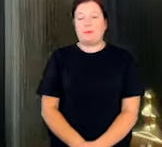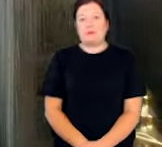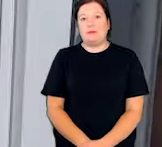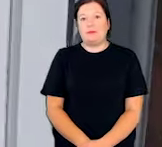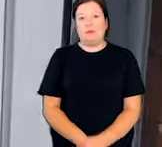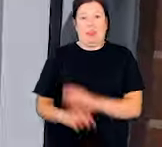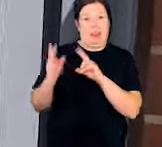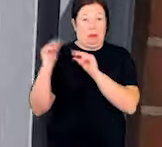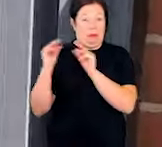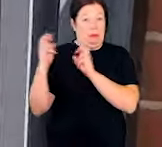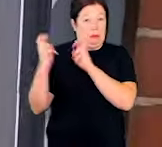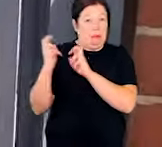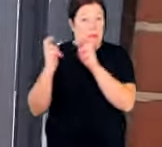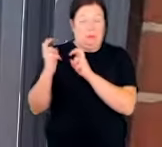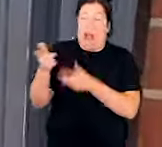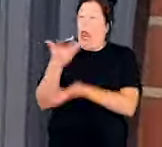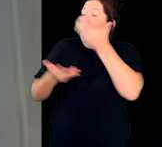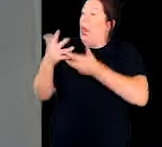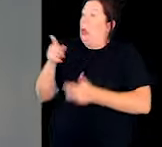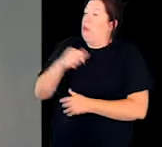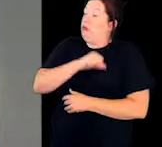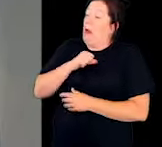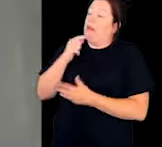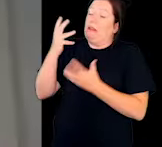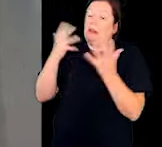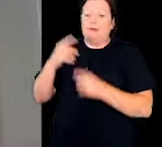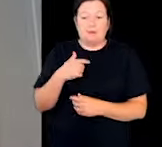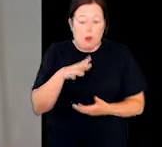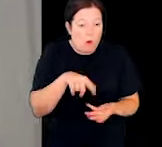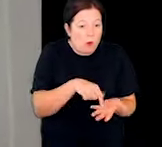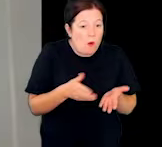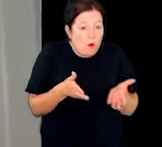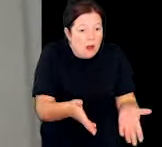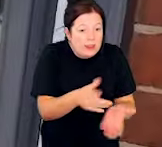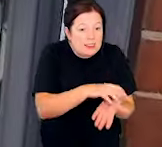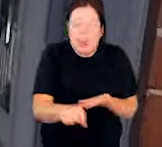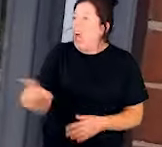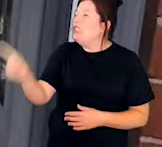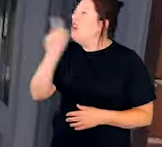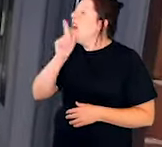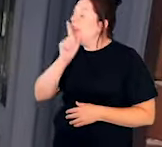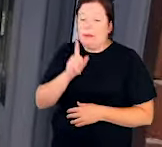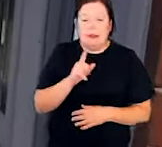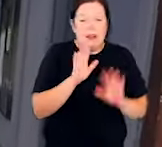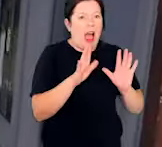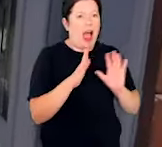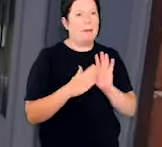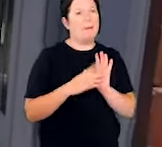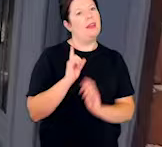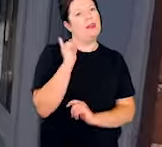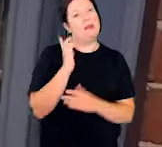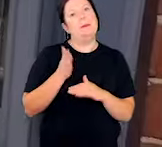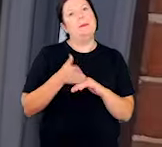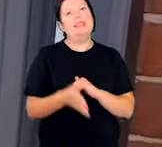I don't want to hear it. I don't want to hear it. at all. You promised. Hello, what you saying to do that? No, shut up. I'm being busy at the